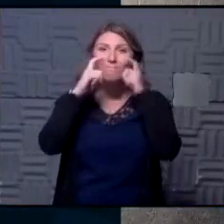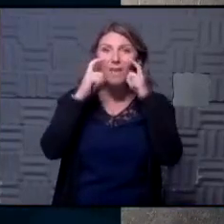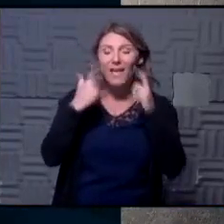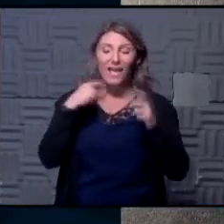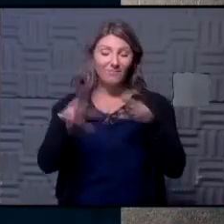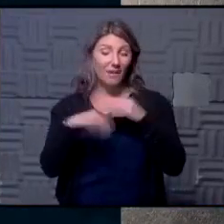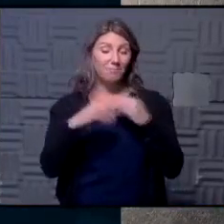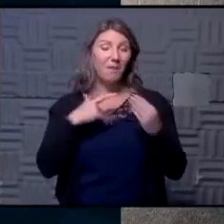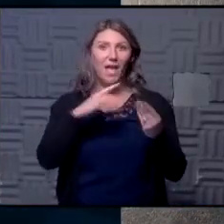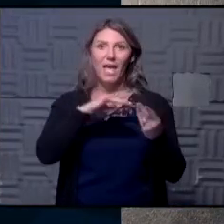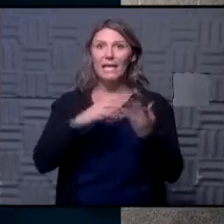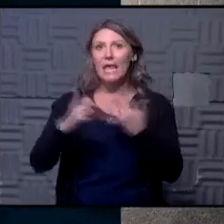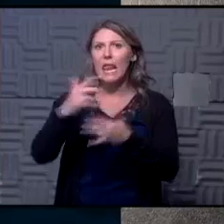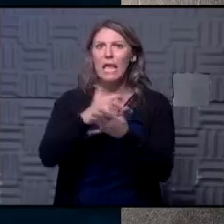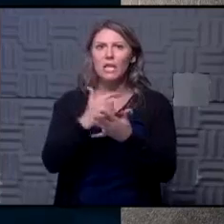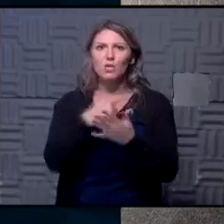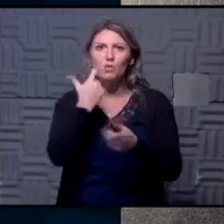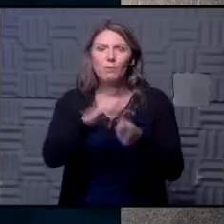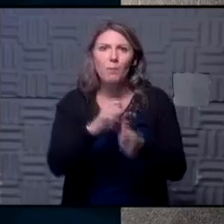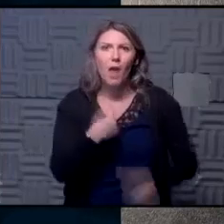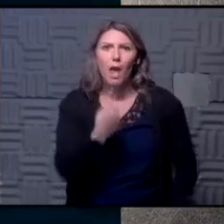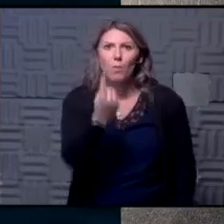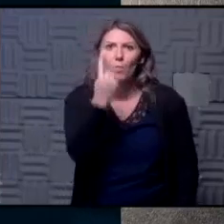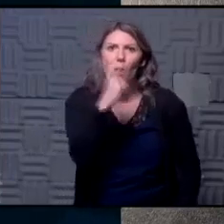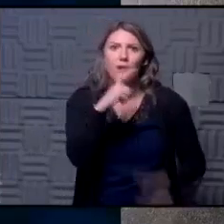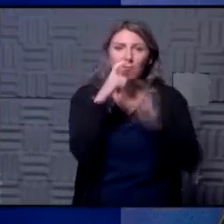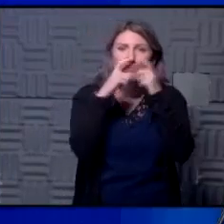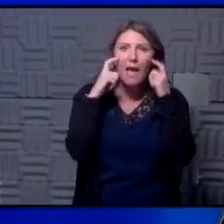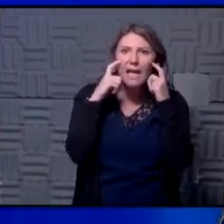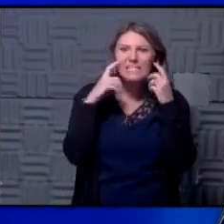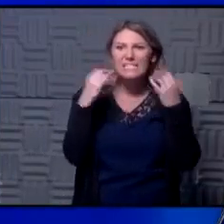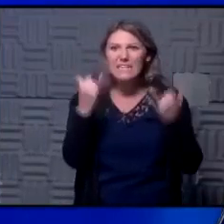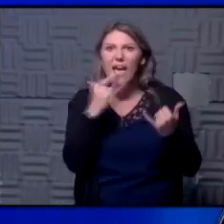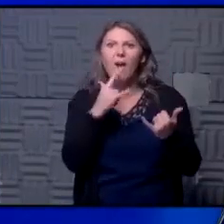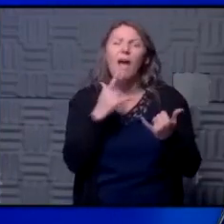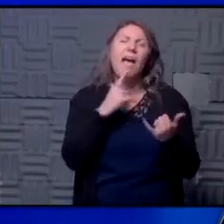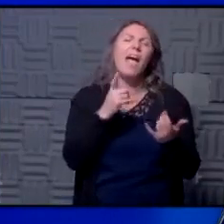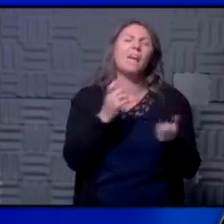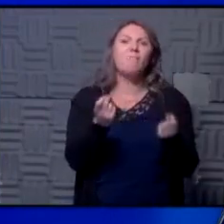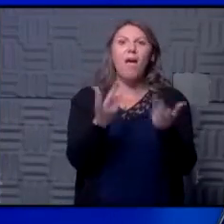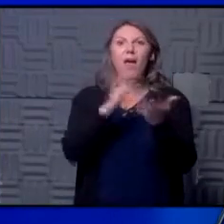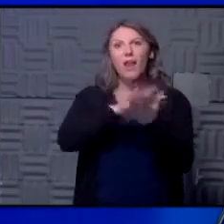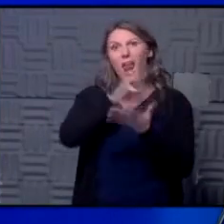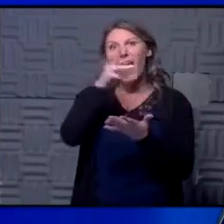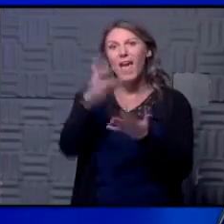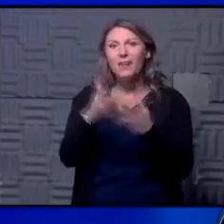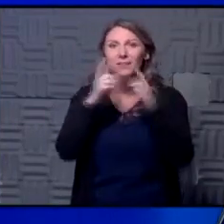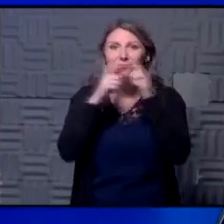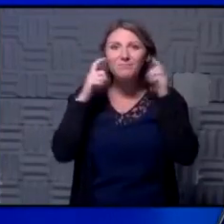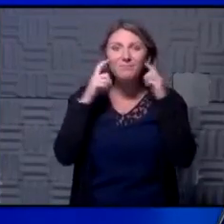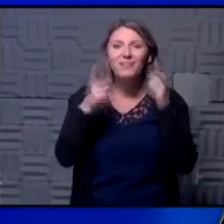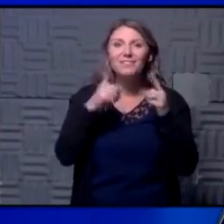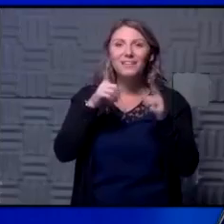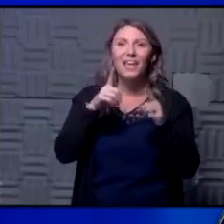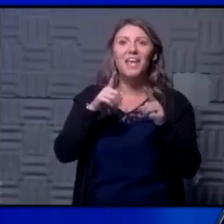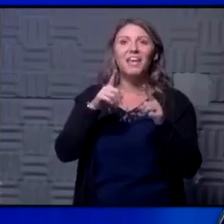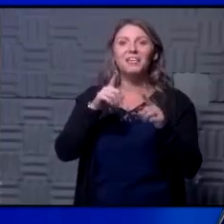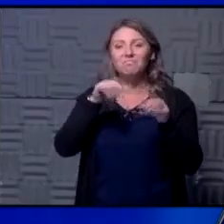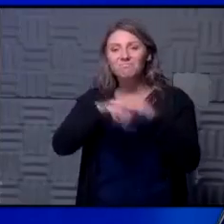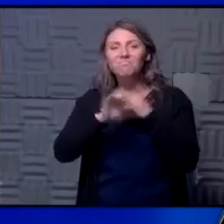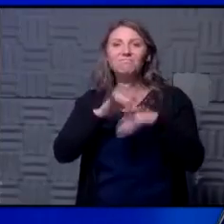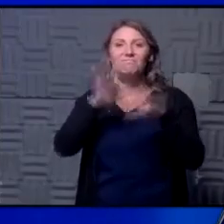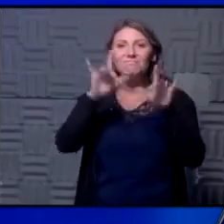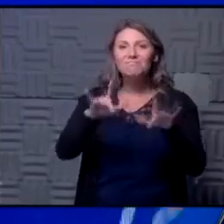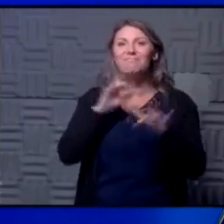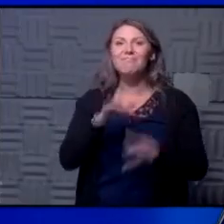now added to my collection remember when i just i just had one i used to have one mask and now i have dozens of masks so i'm adding this uh you can go on there order one of those so it's very cool